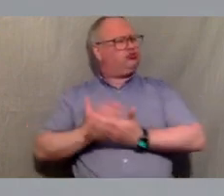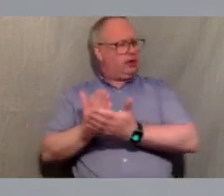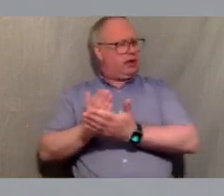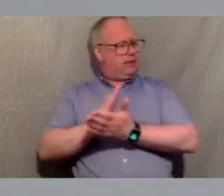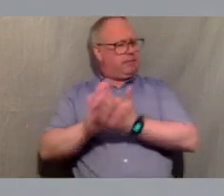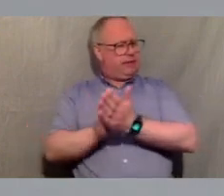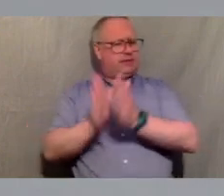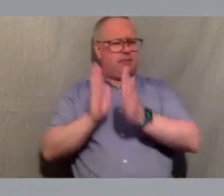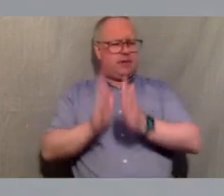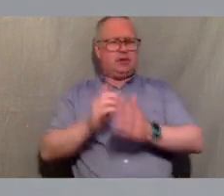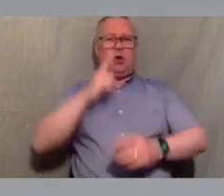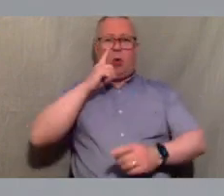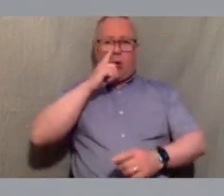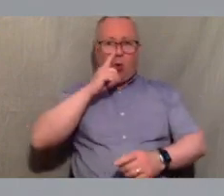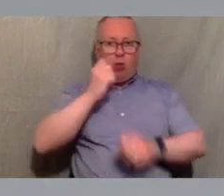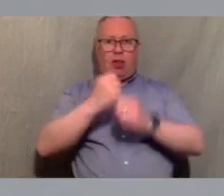underground